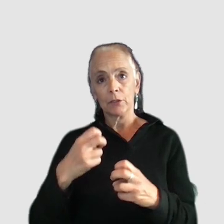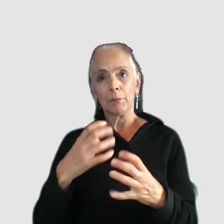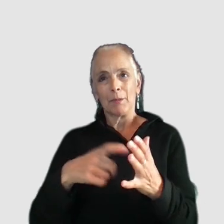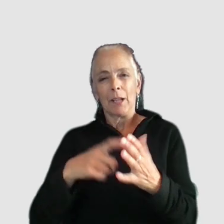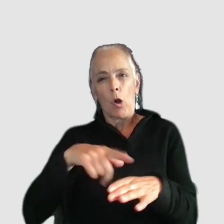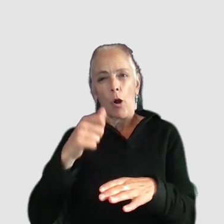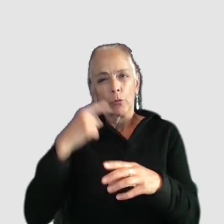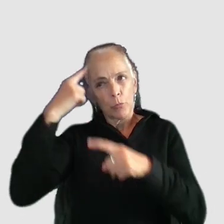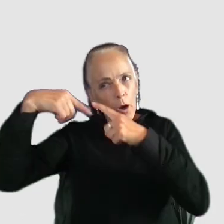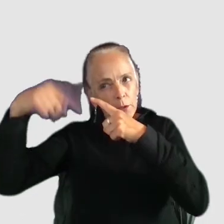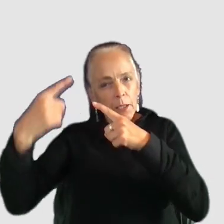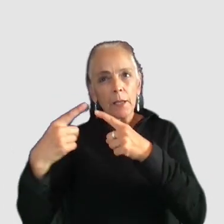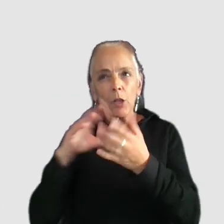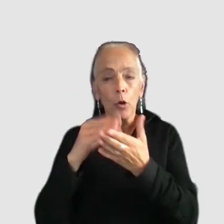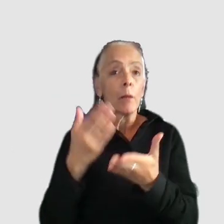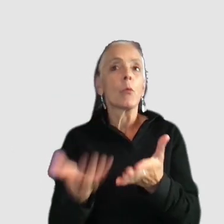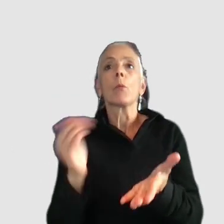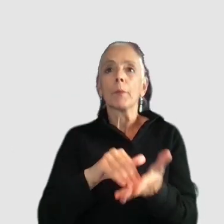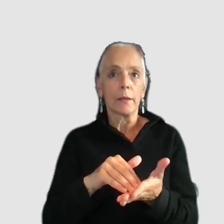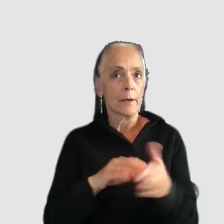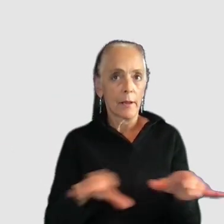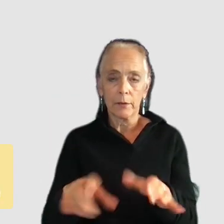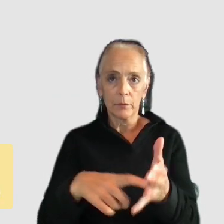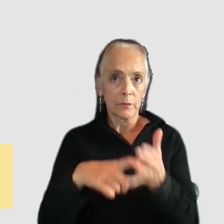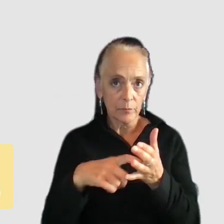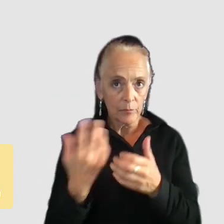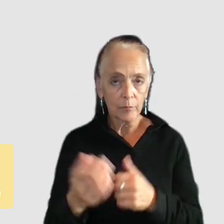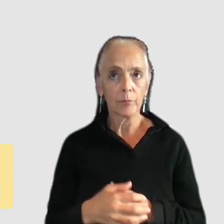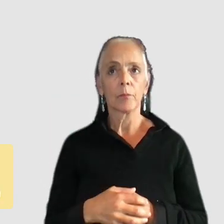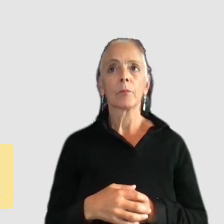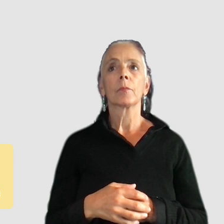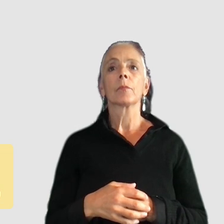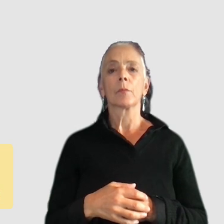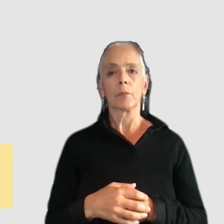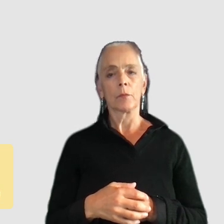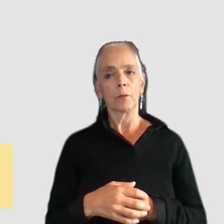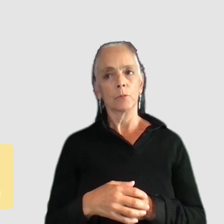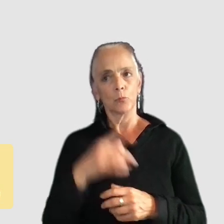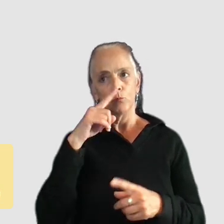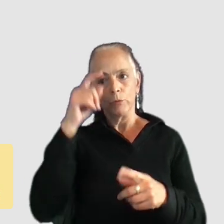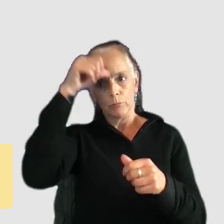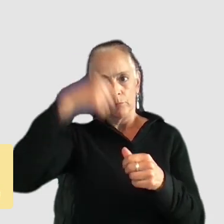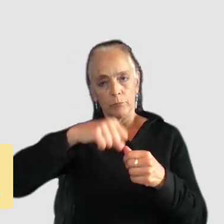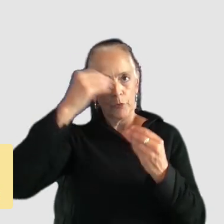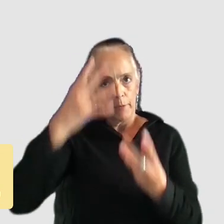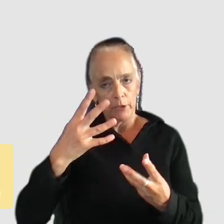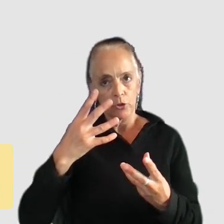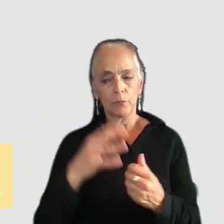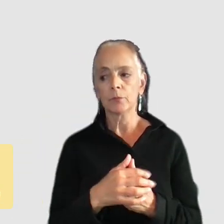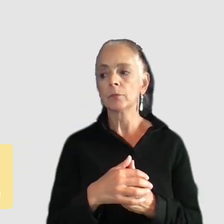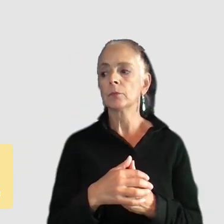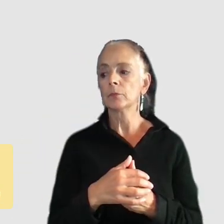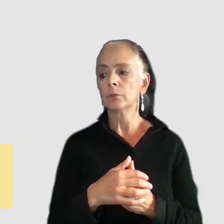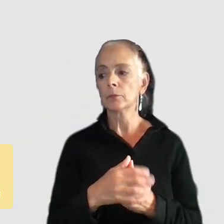and learn things they might need to repeat an activity a few more times to really retain that information so we want to